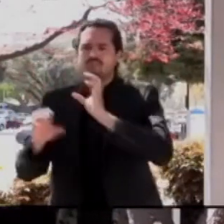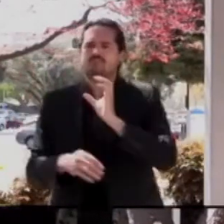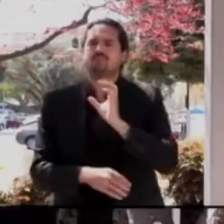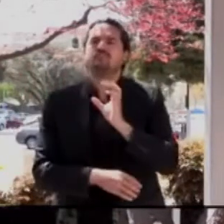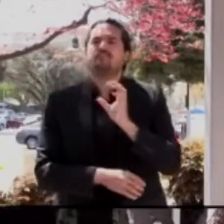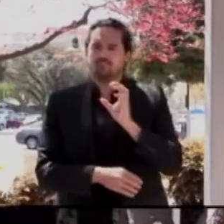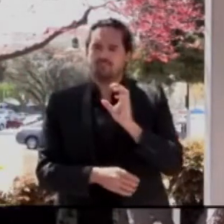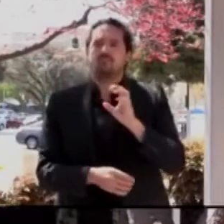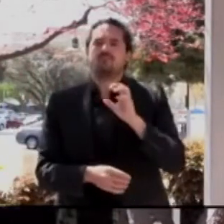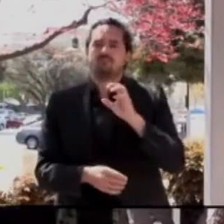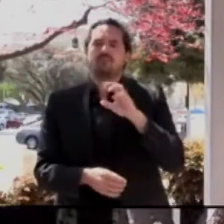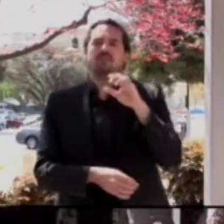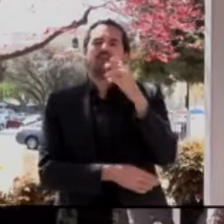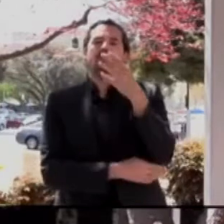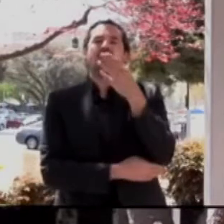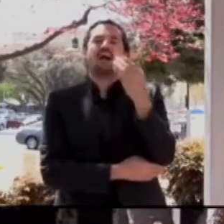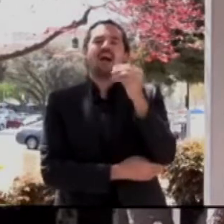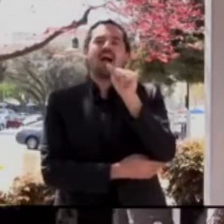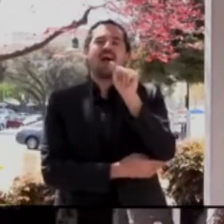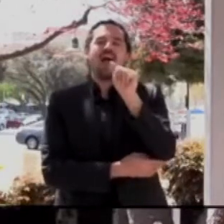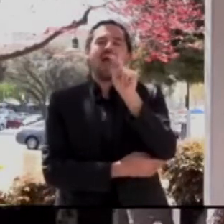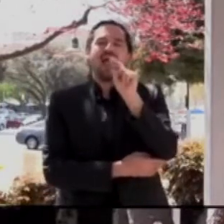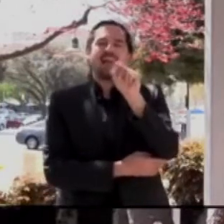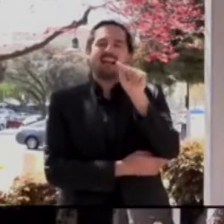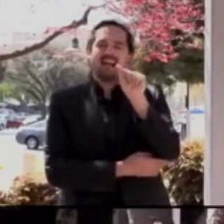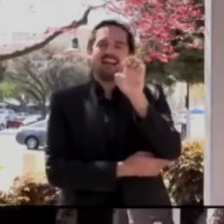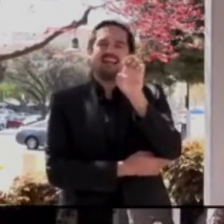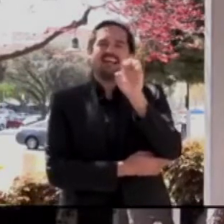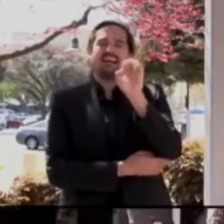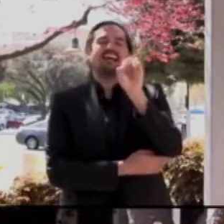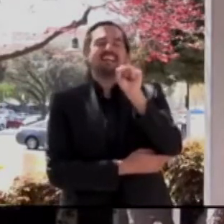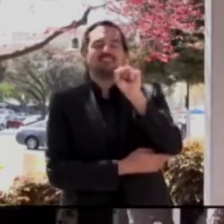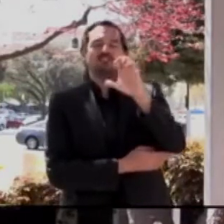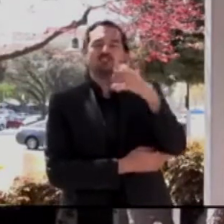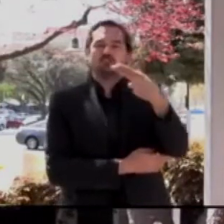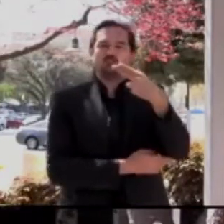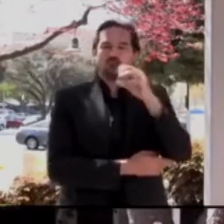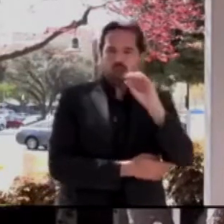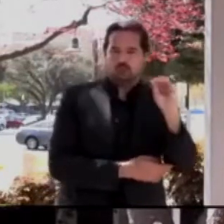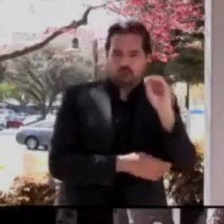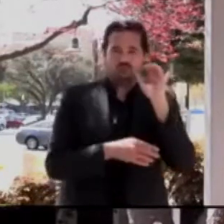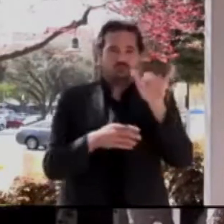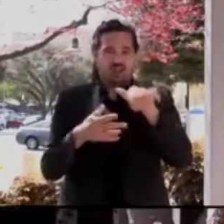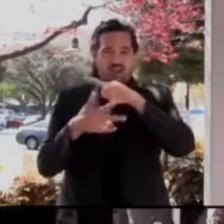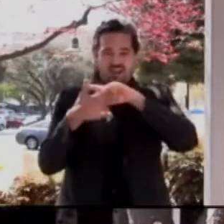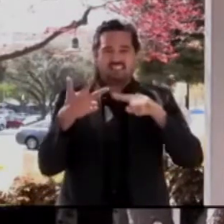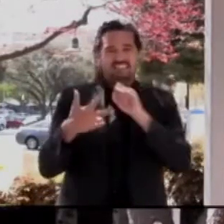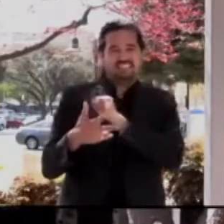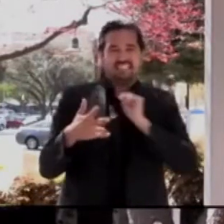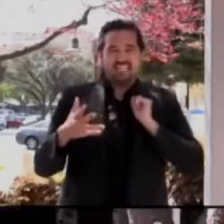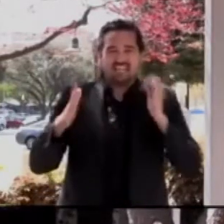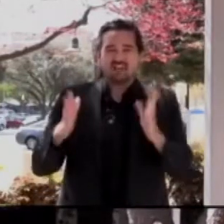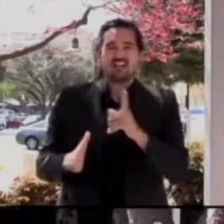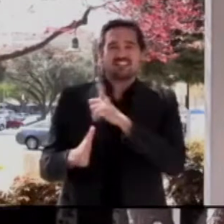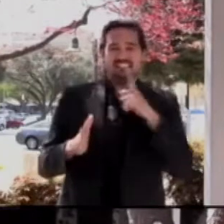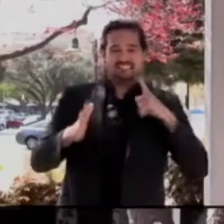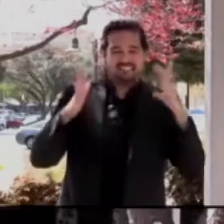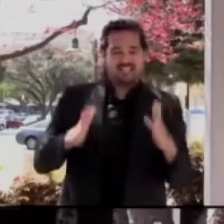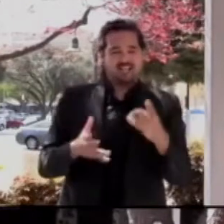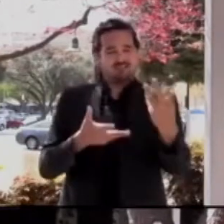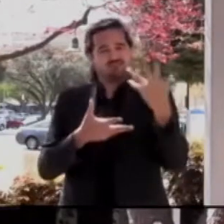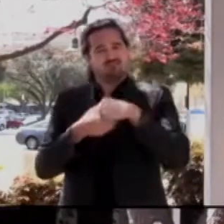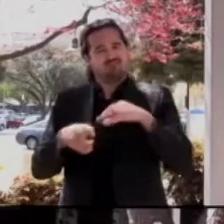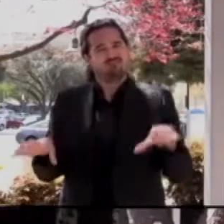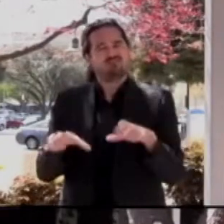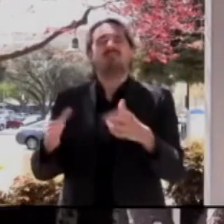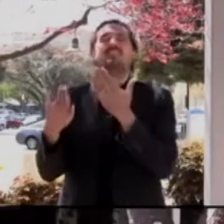wanted to highlight one of the points that Betty raised, and then I want to say one more thanks, and that is this. Our objective is to get